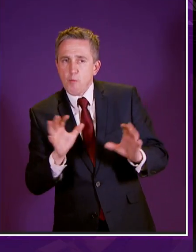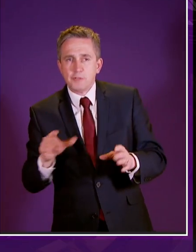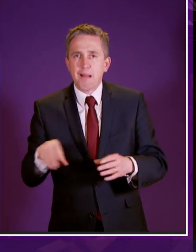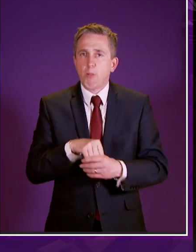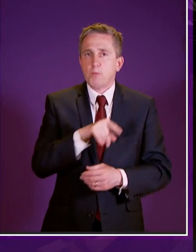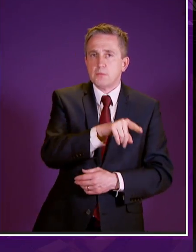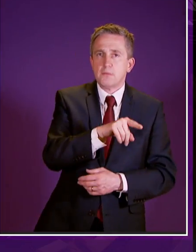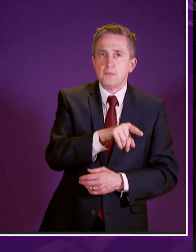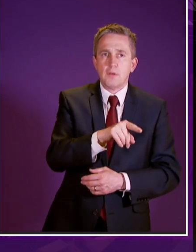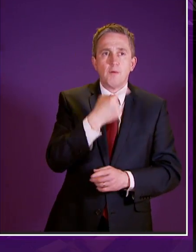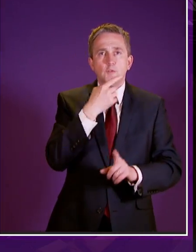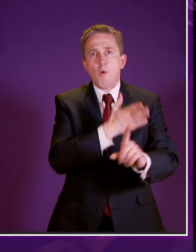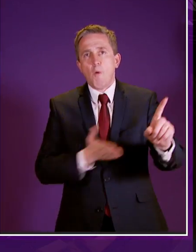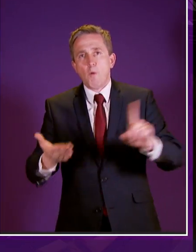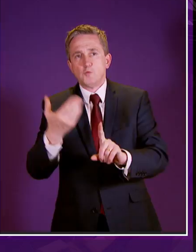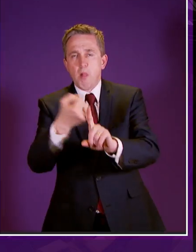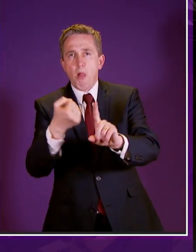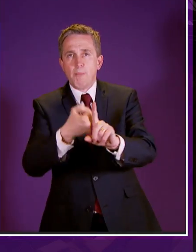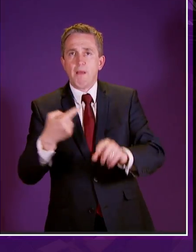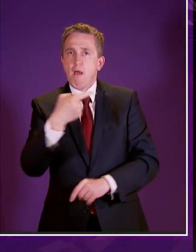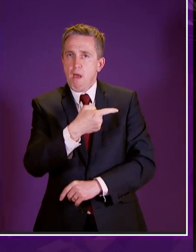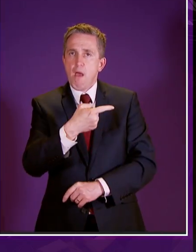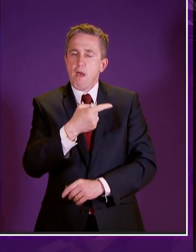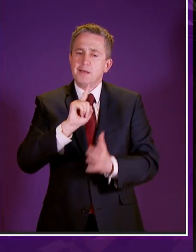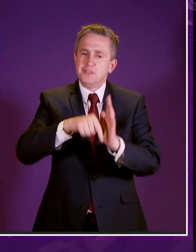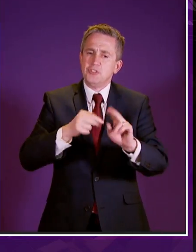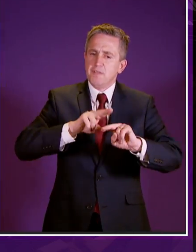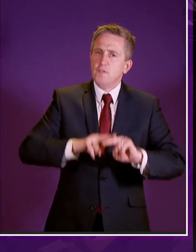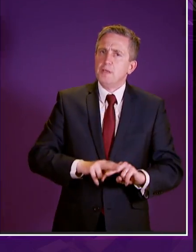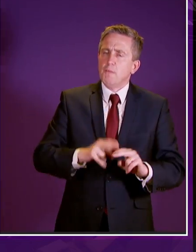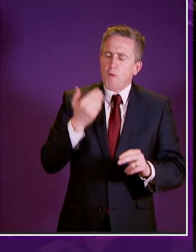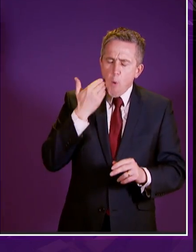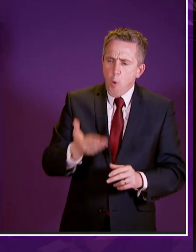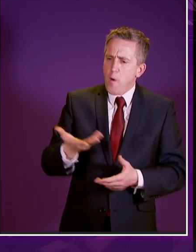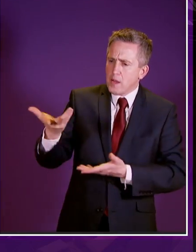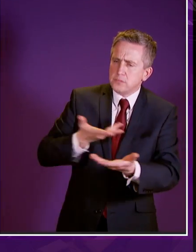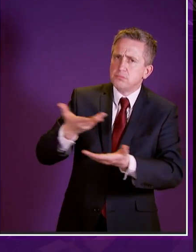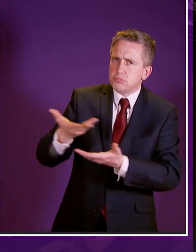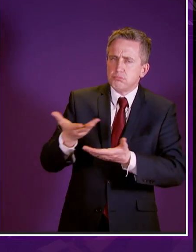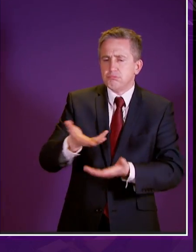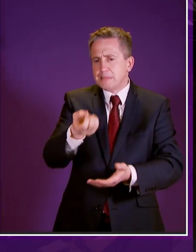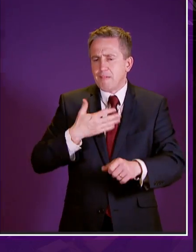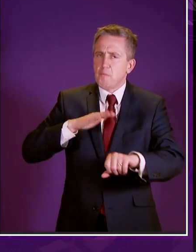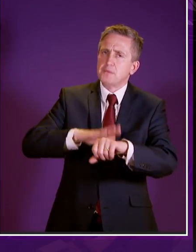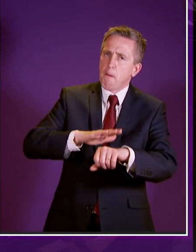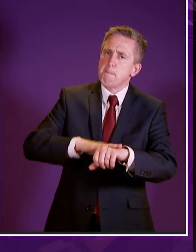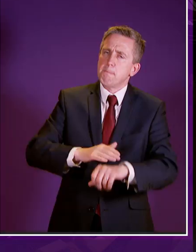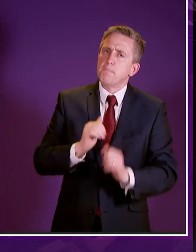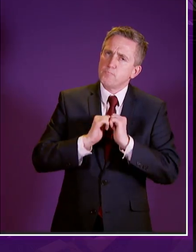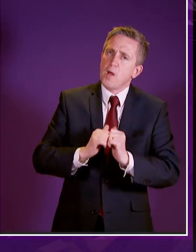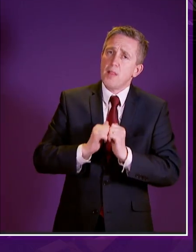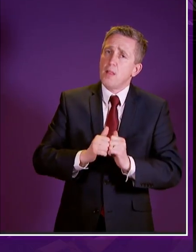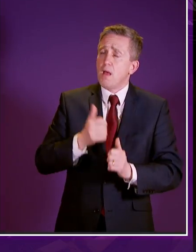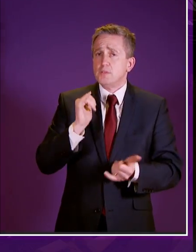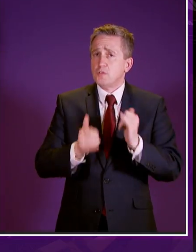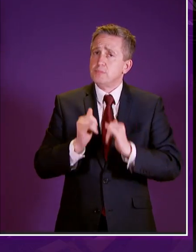often uh told to lobby her about she gave me a great consideration she gave freely of her time and actually sought out